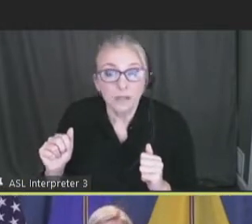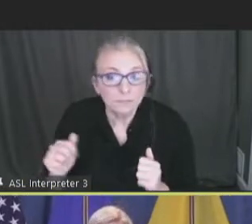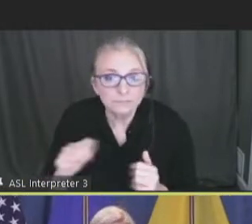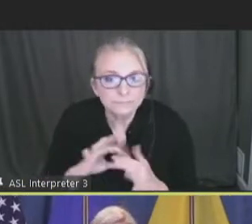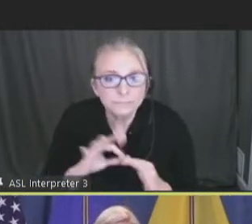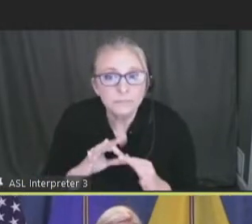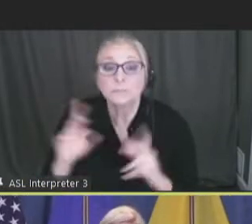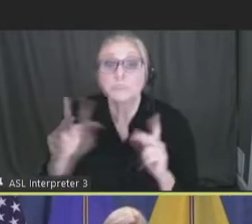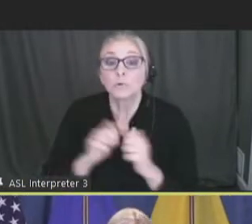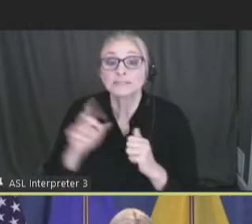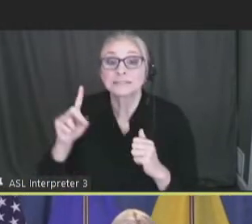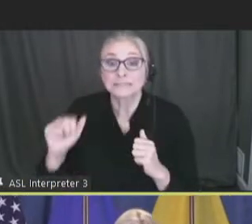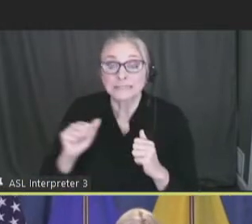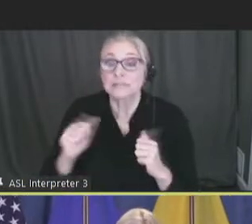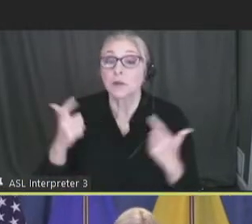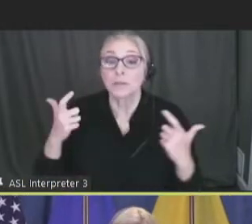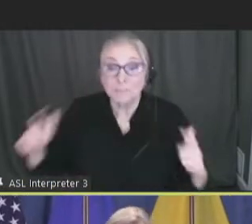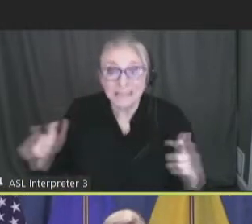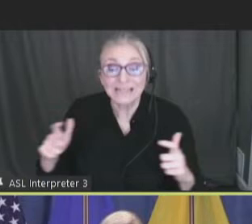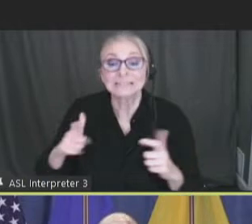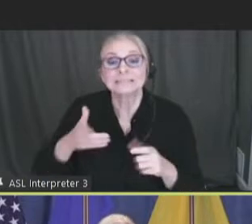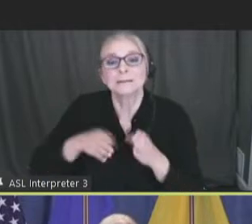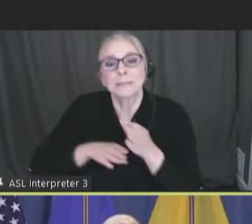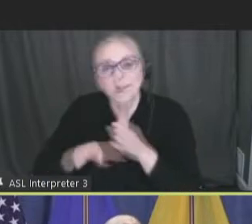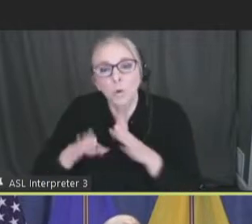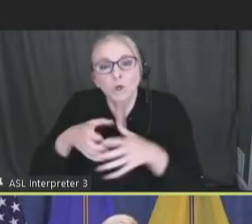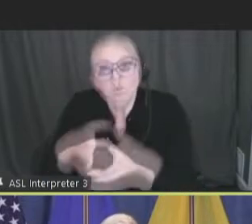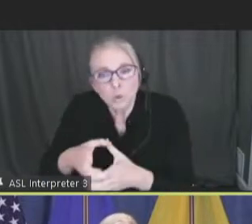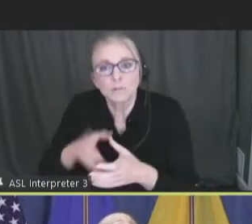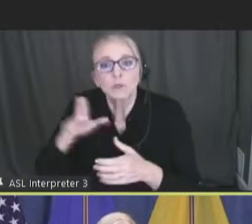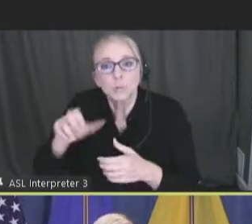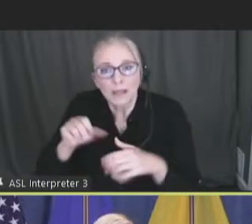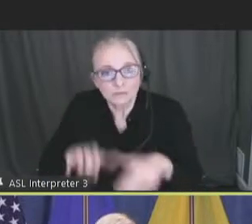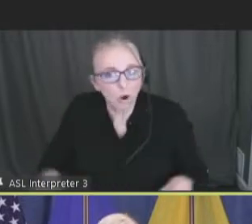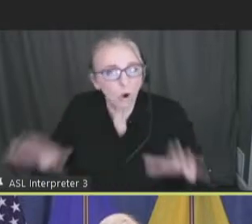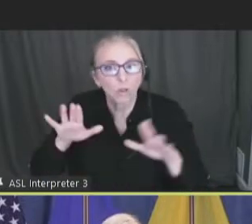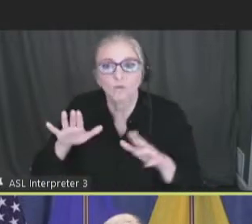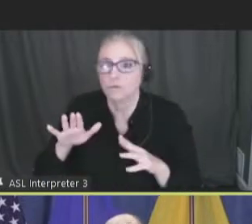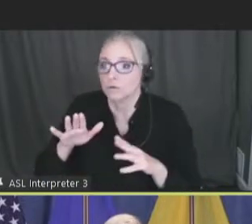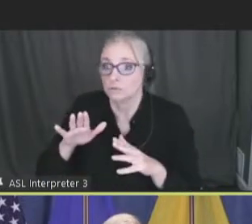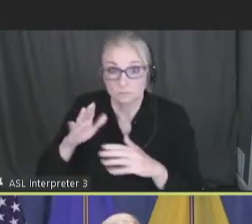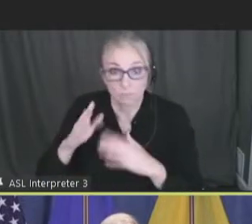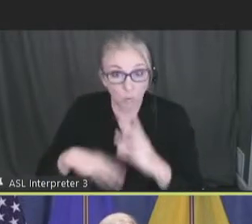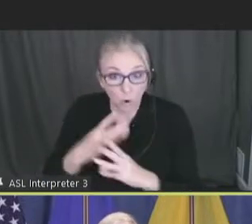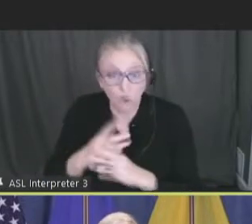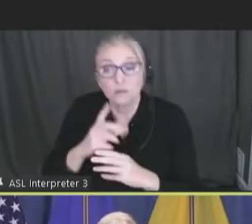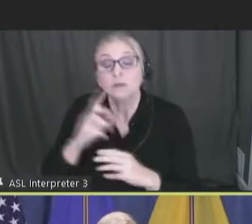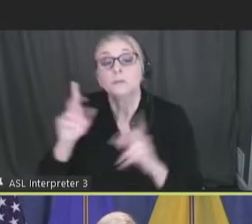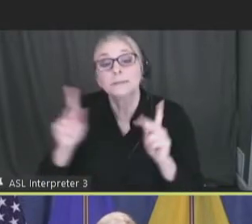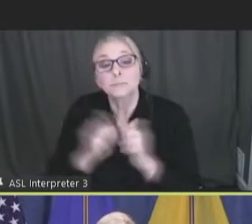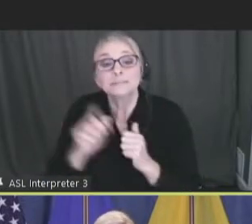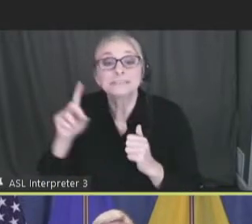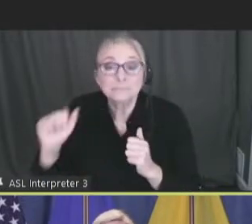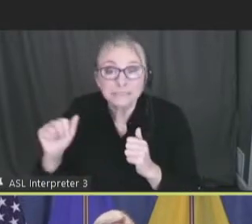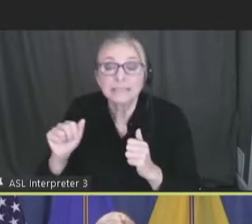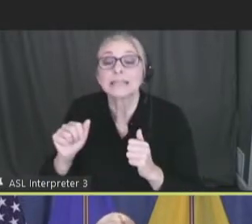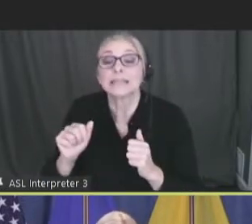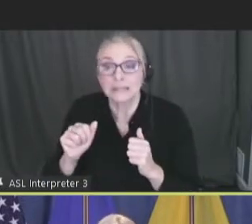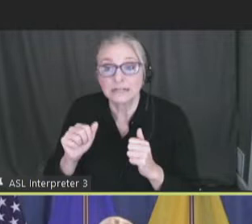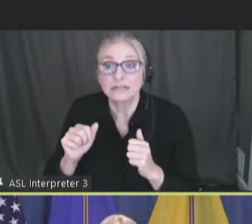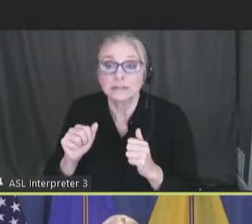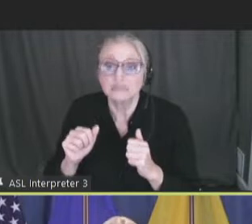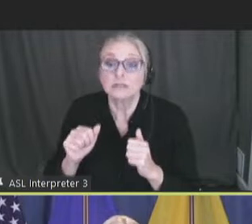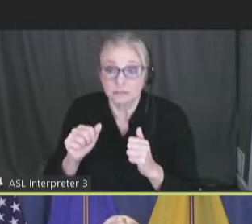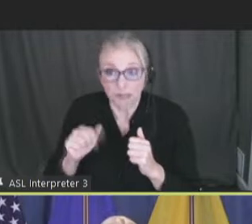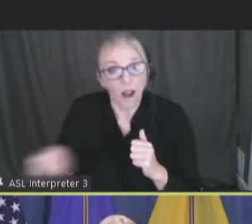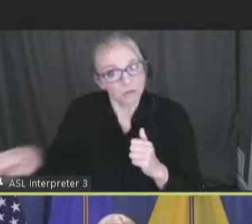People with disabilities are the largest minority group in the United States and around the world, which also means that people with disabilities are part of every single